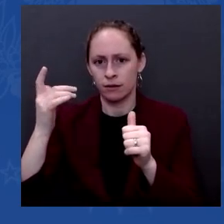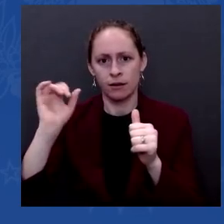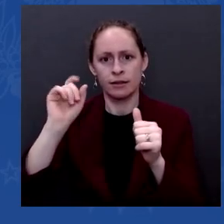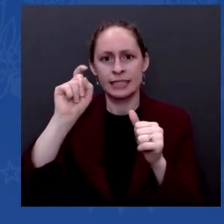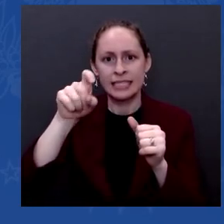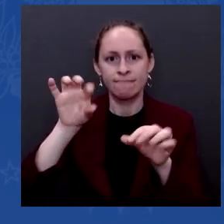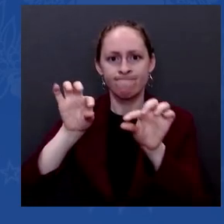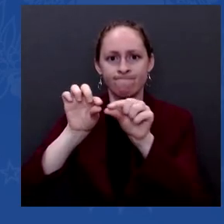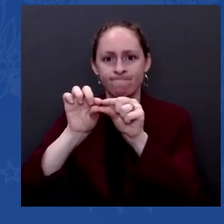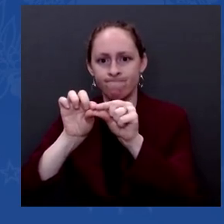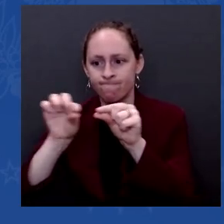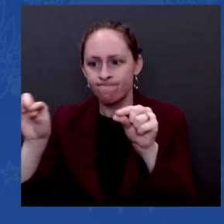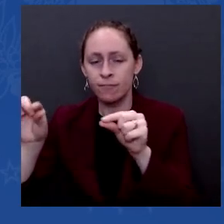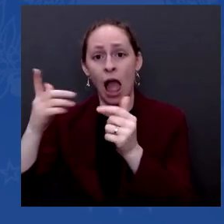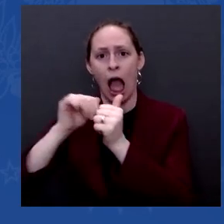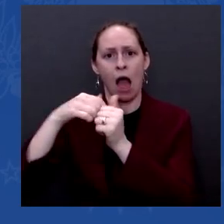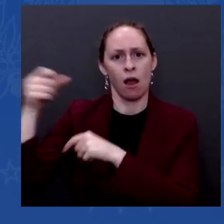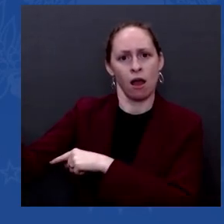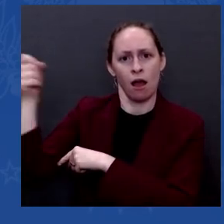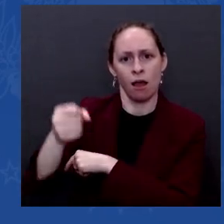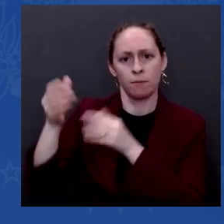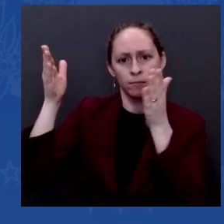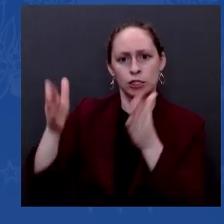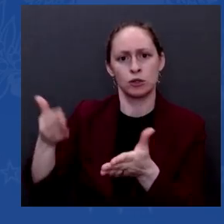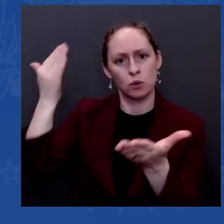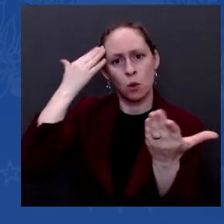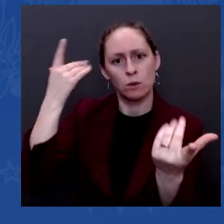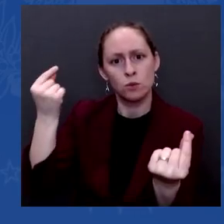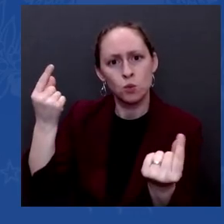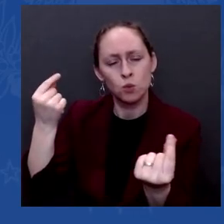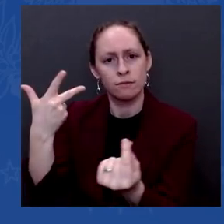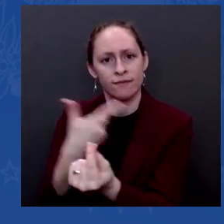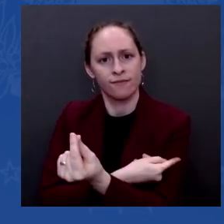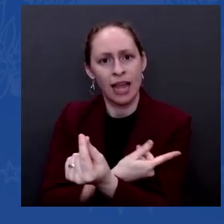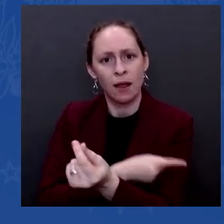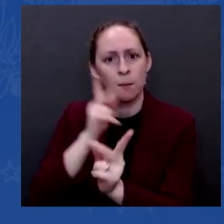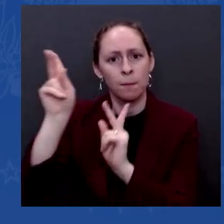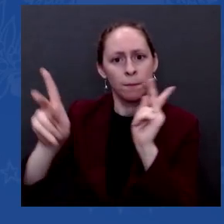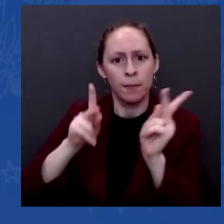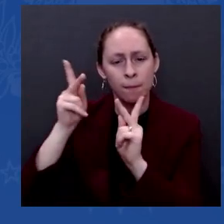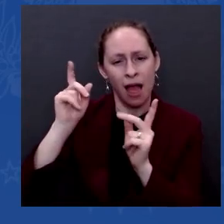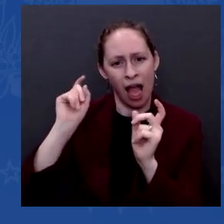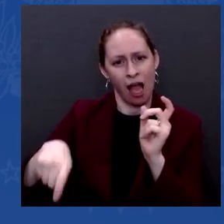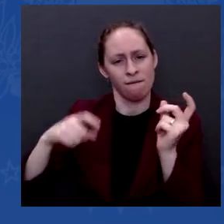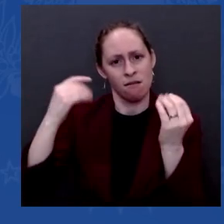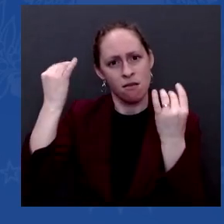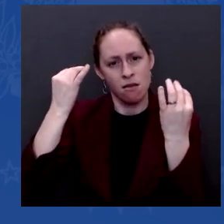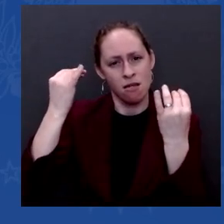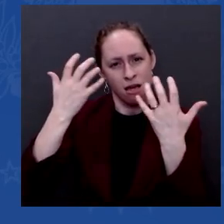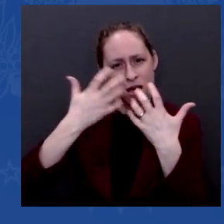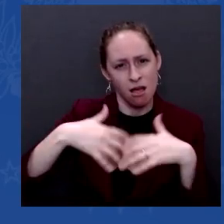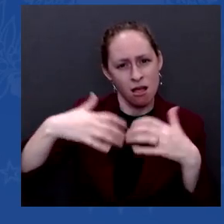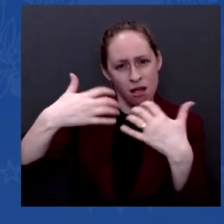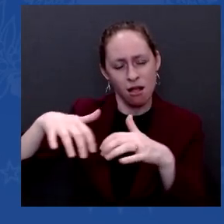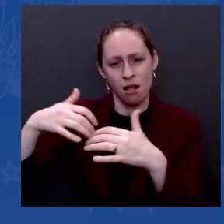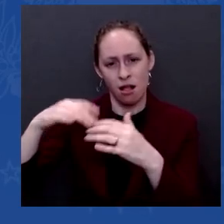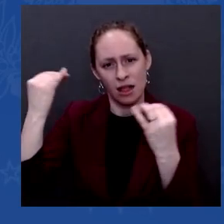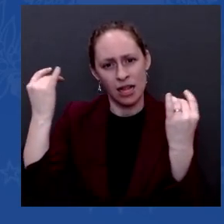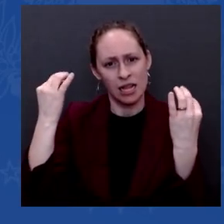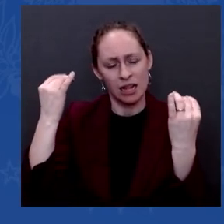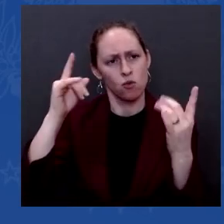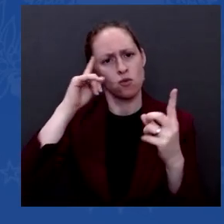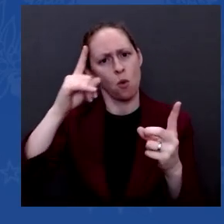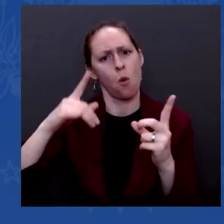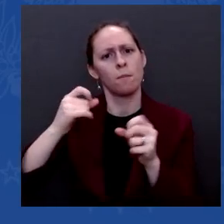trying to figure out how to put three squares on the table and stay safe. But so I do think the place